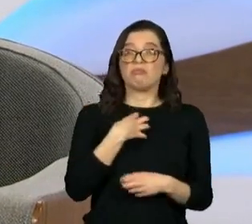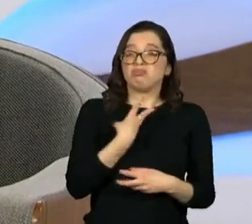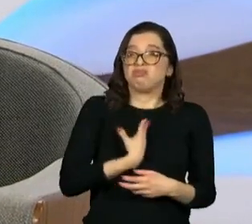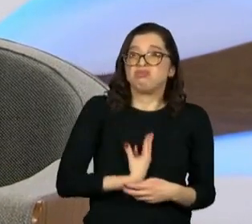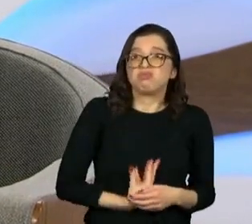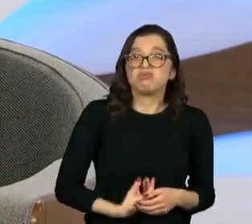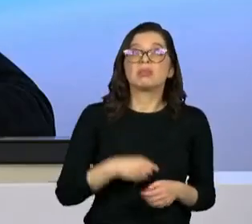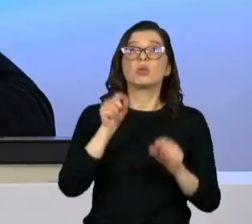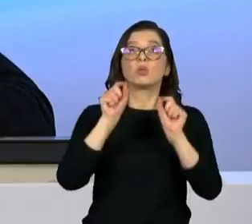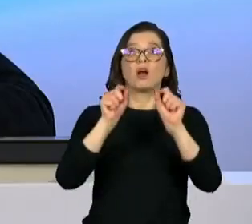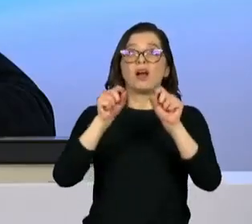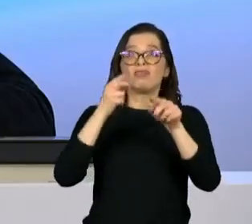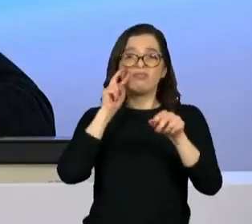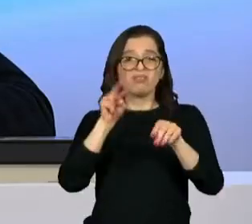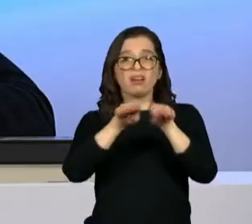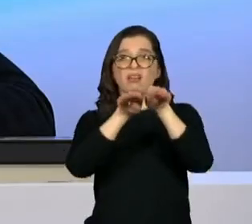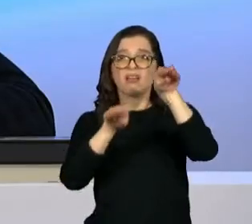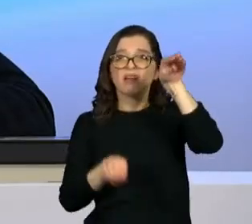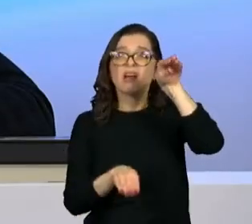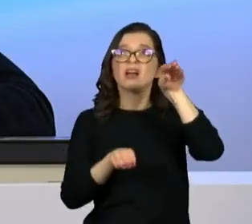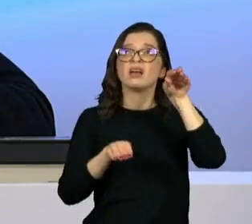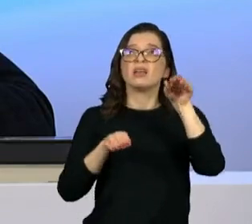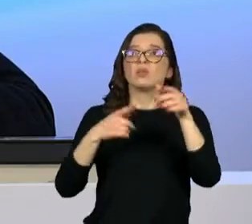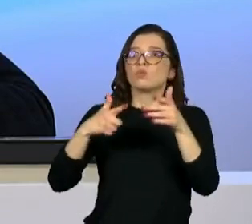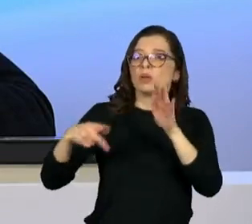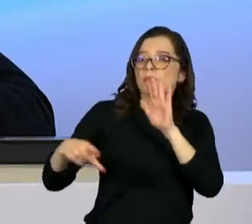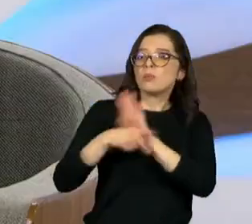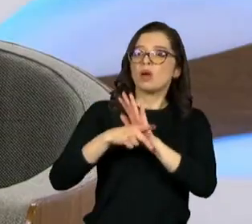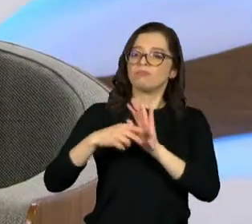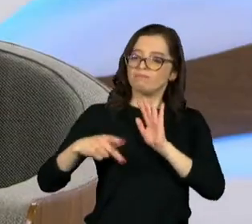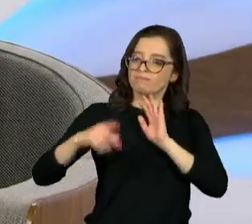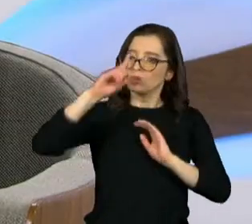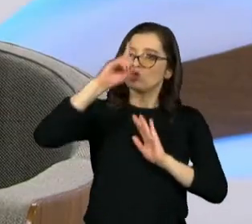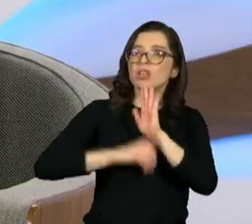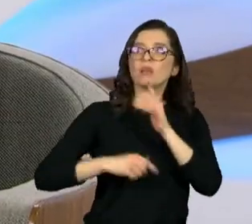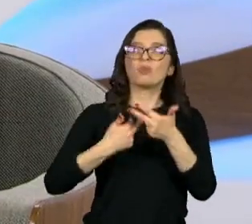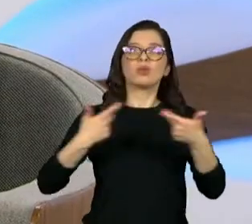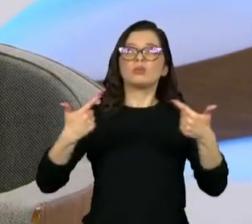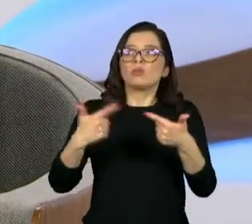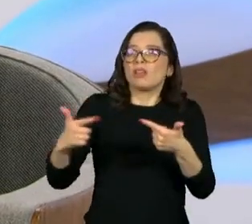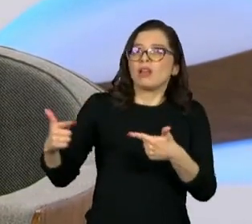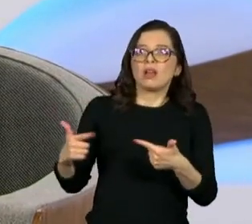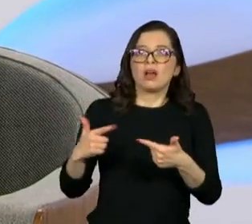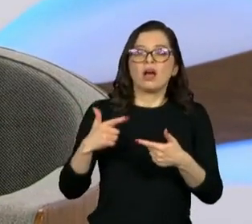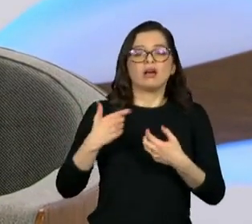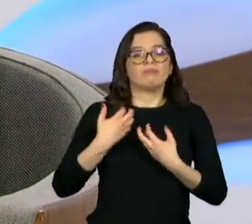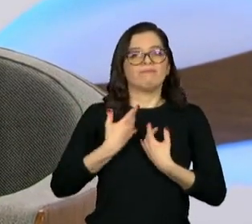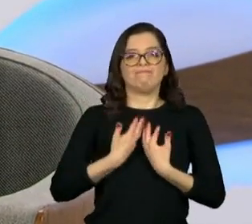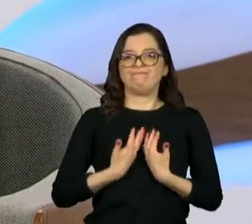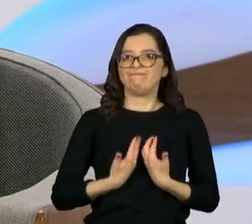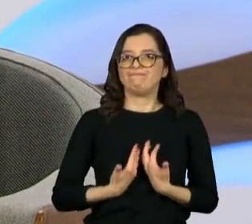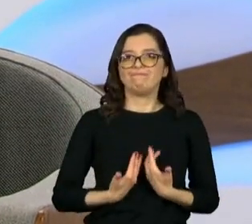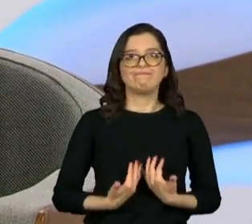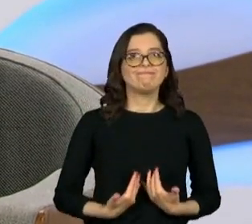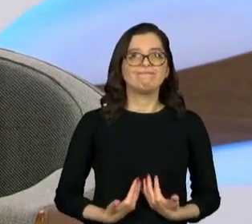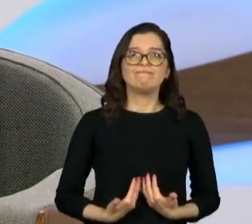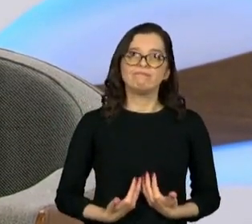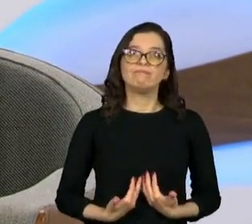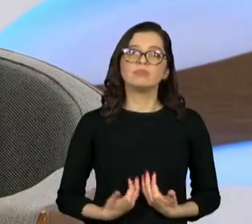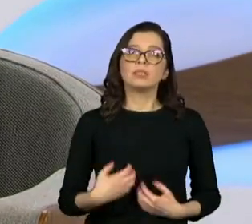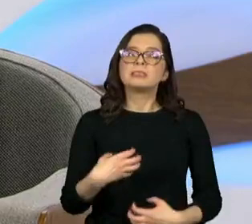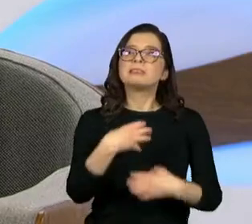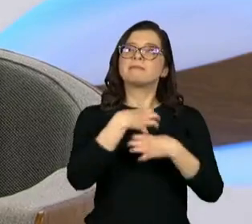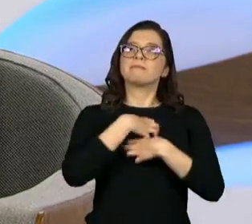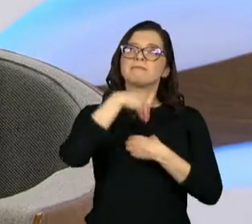material inequality and deprivation. But a lot of the frustrations, and legitimately so, have to do with the sense